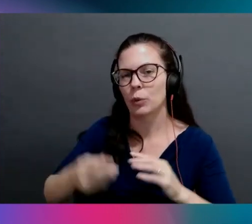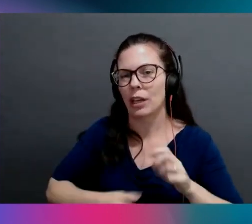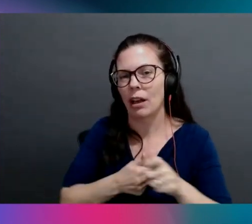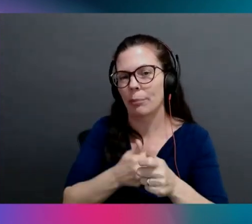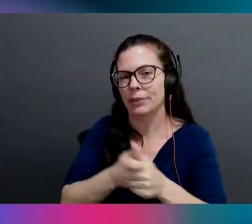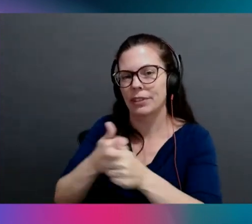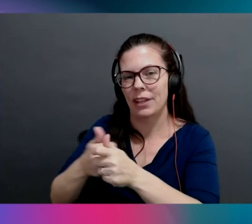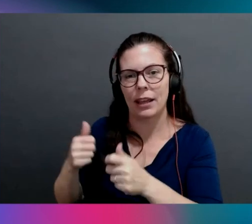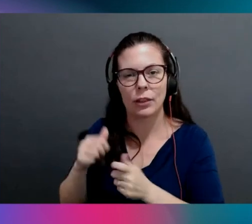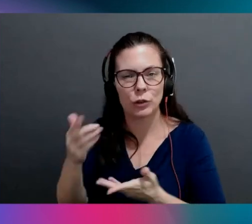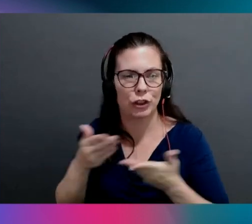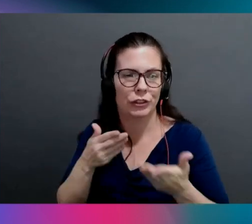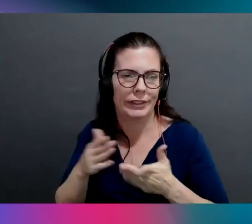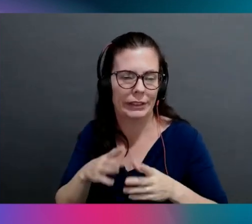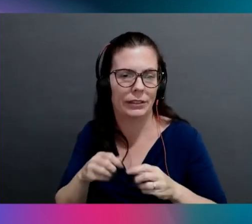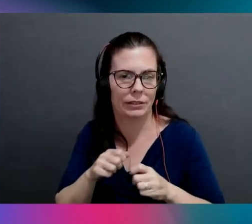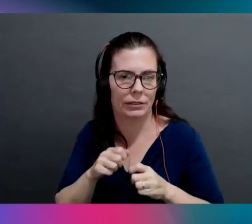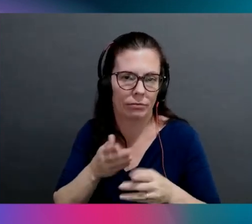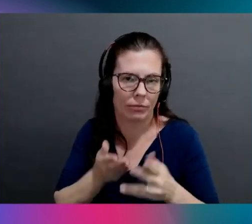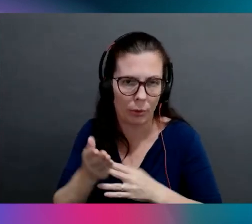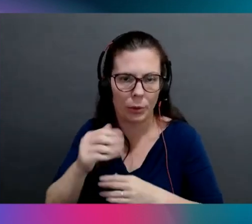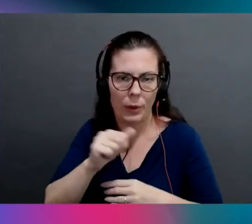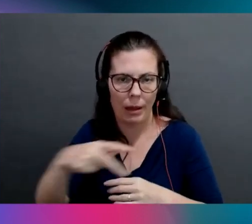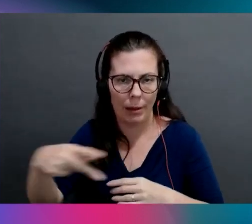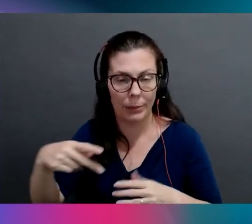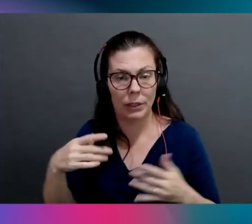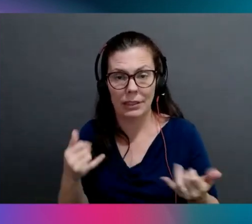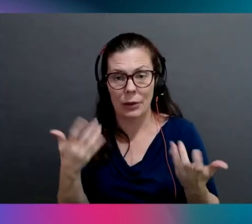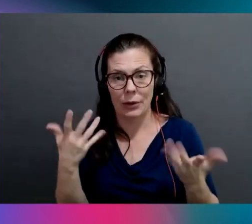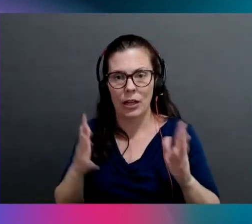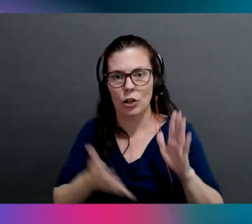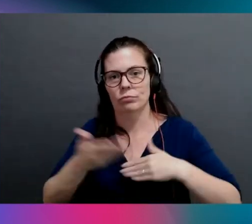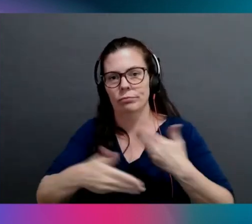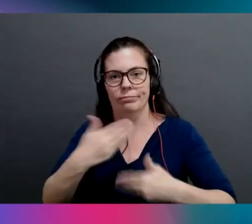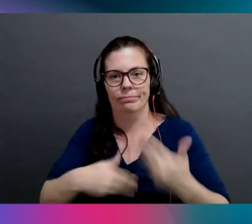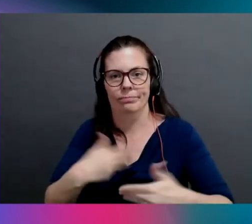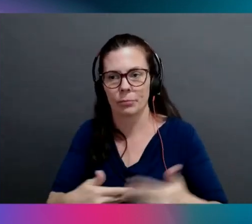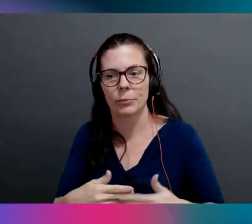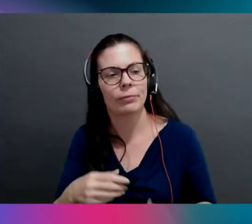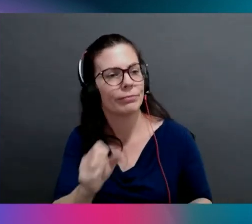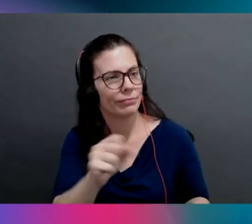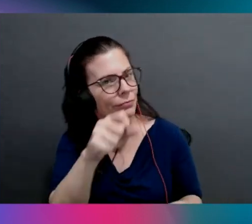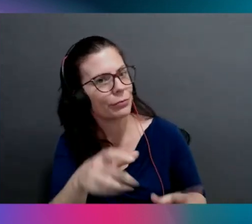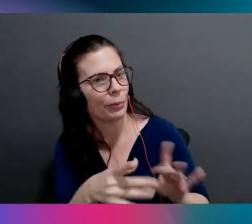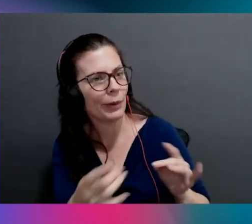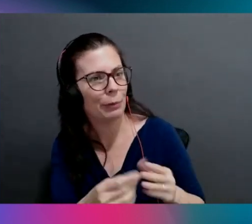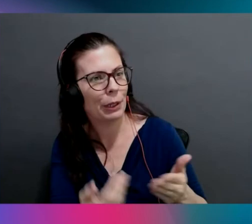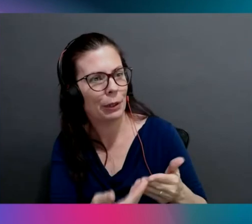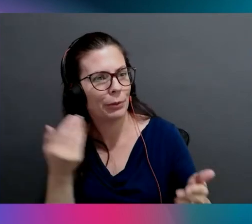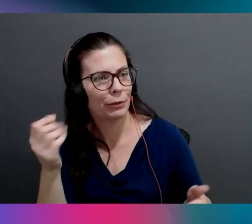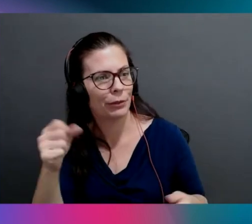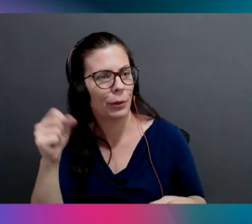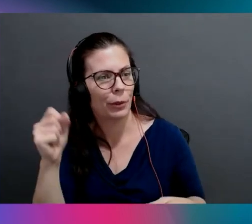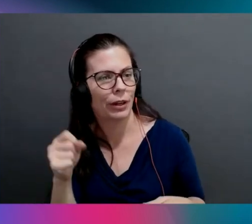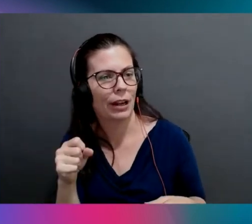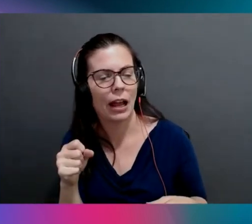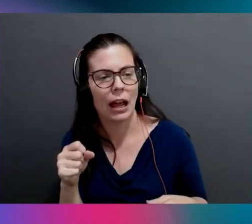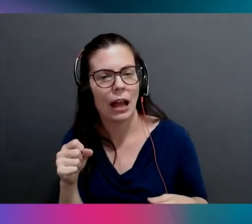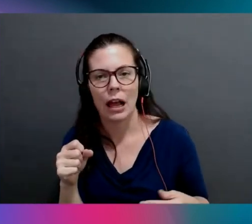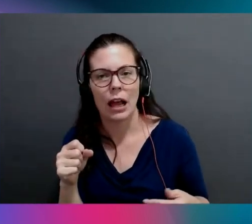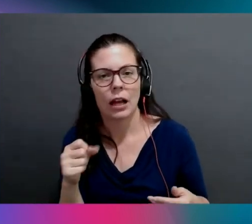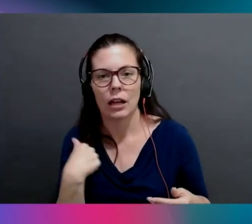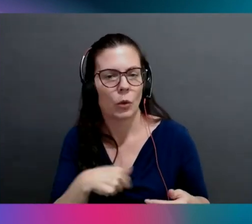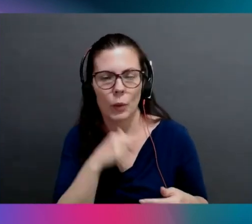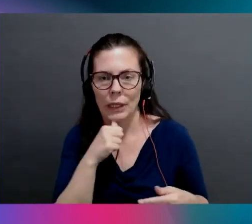And once that's there, now we're just, now we're cooking with gas. Yeah. And you, you mentioned earlier and, and you know, I don't, I don't, we didn't gloss